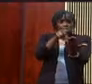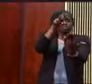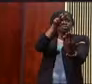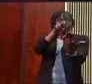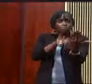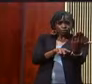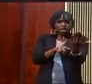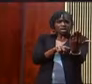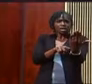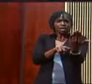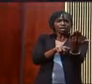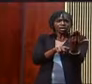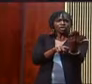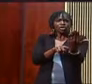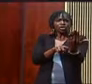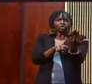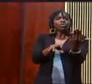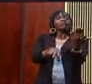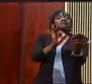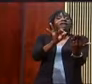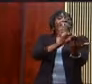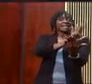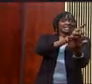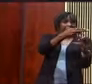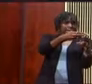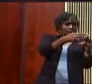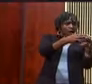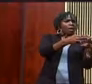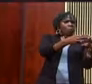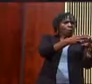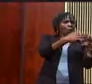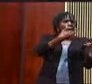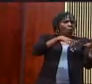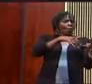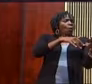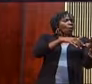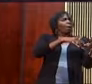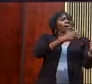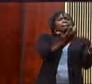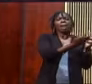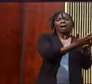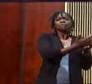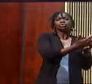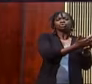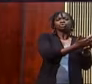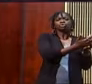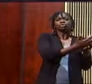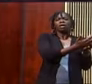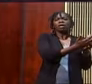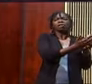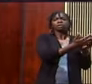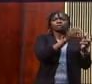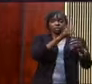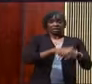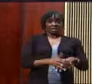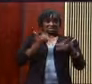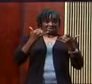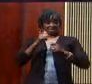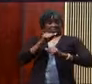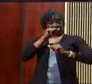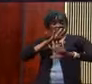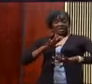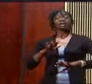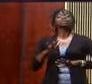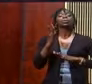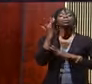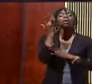lived up to his name because that was his identity. But here is what really blesses me is that